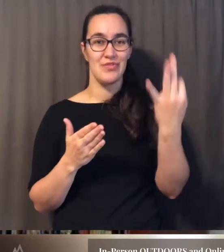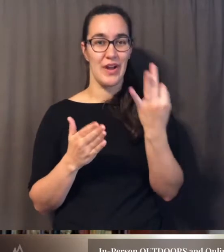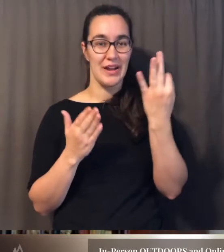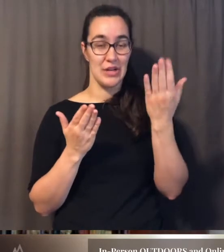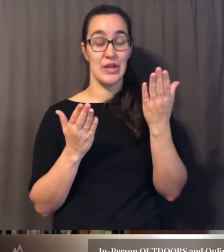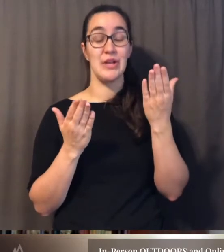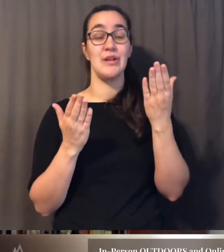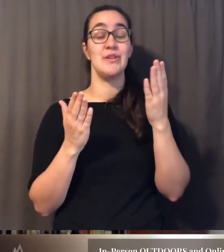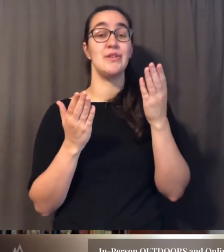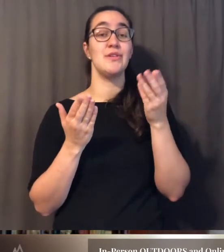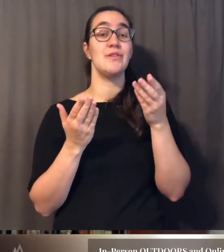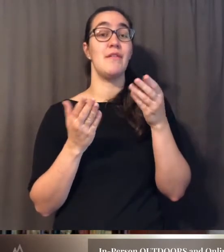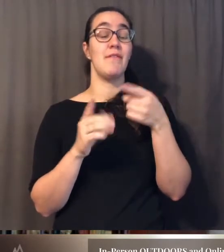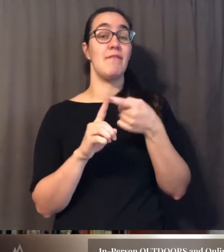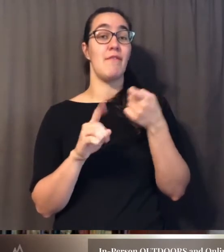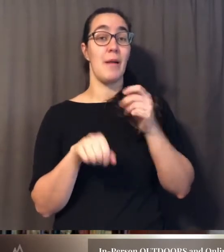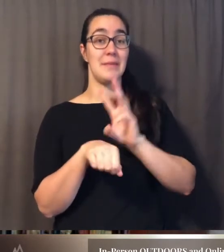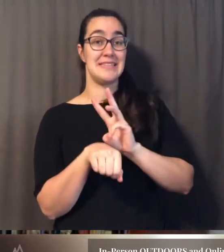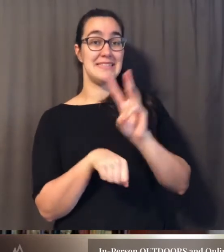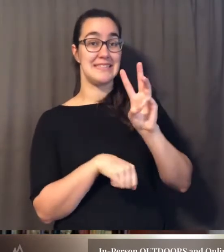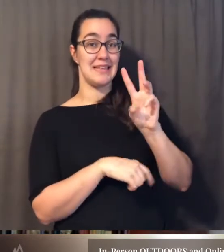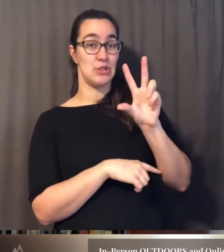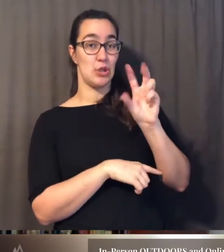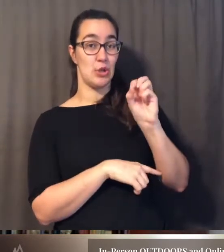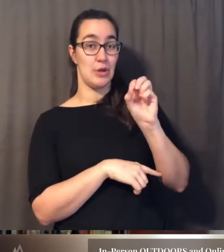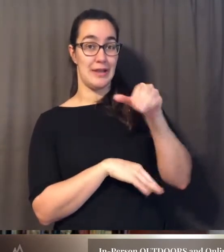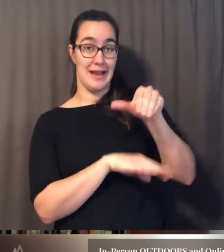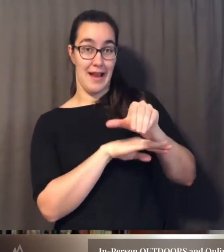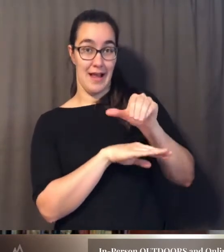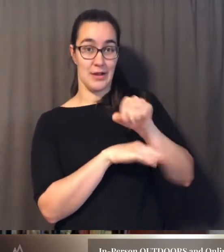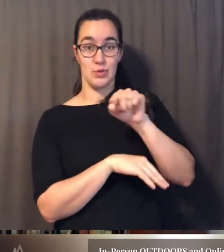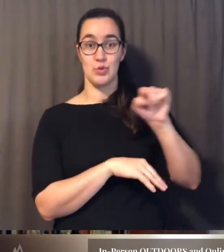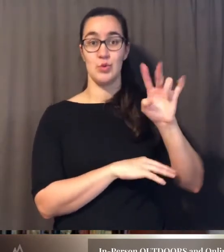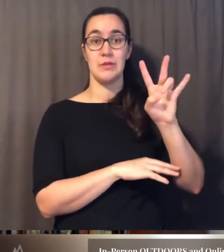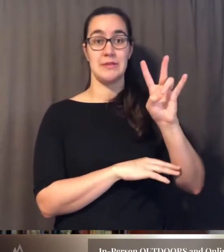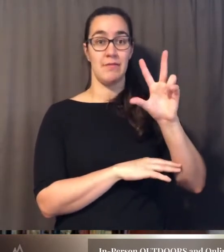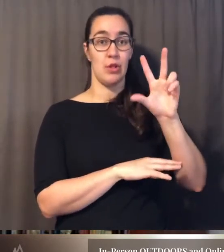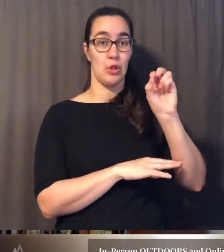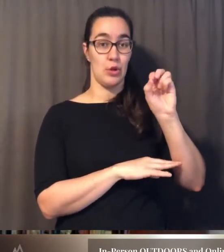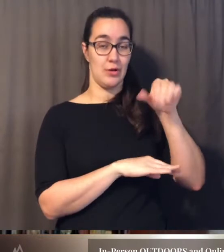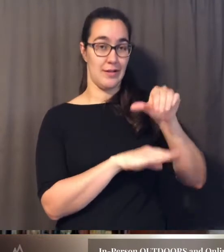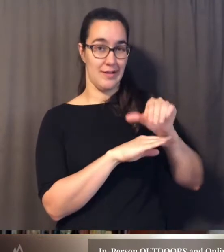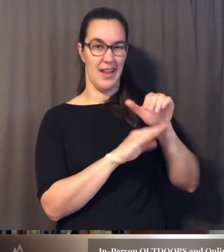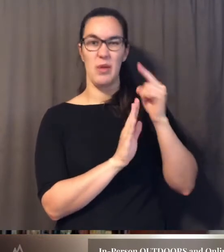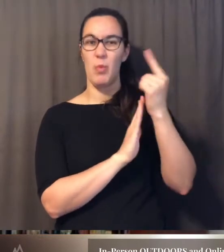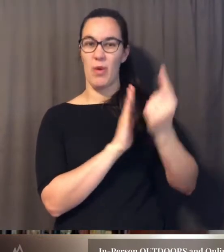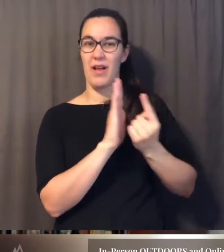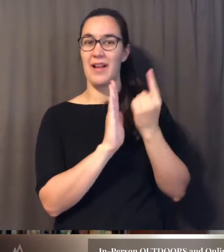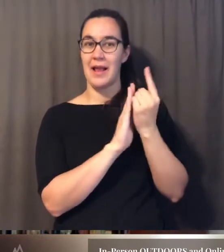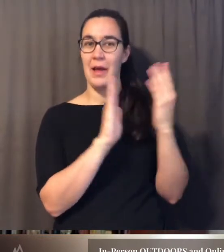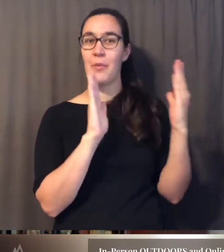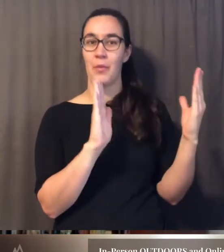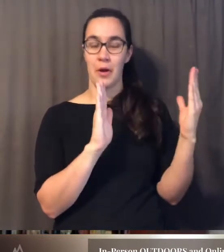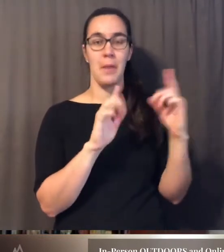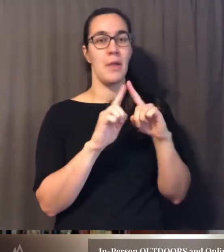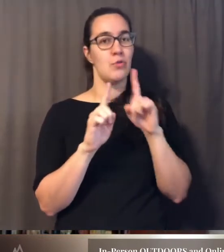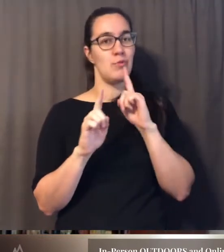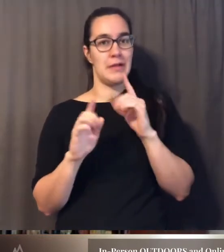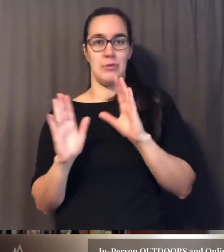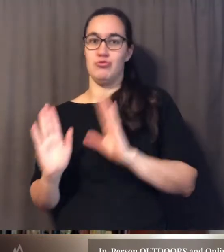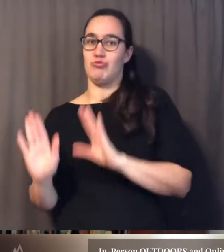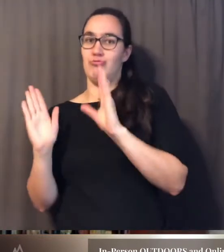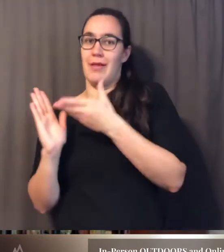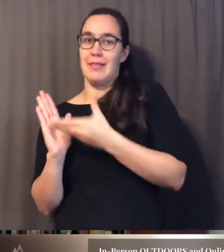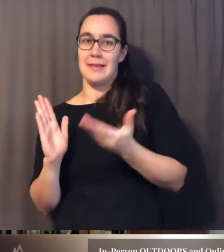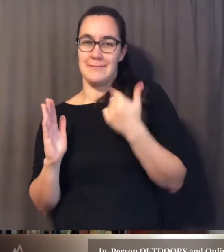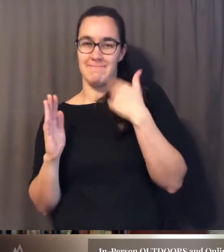starting from 6 30 to 7 30 one hour long that you'll need to sign up for but we have some great things planned